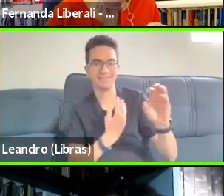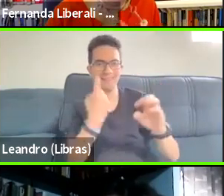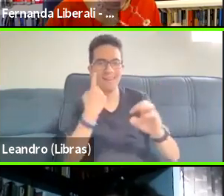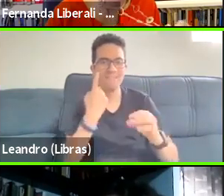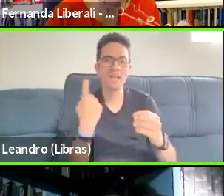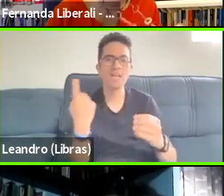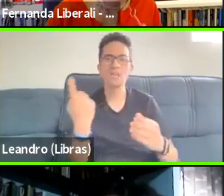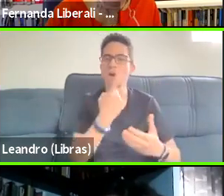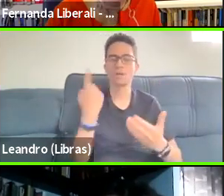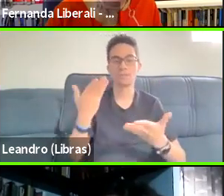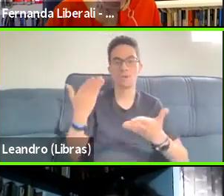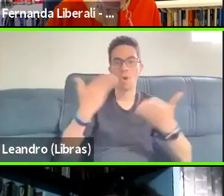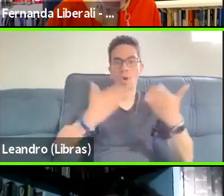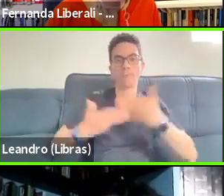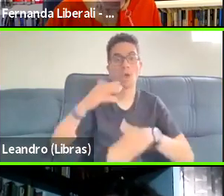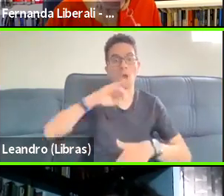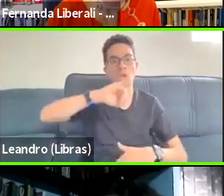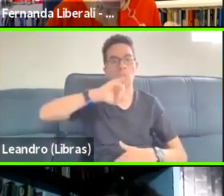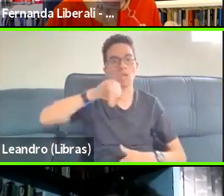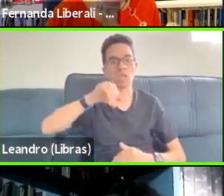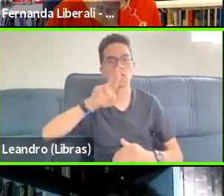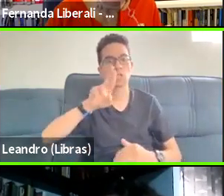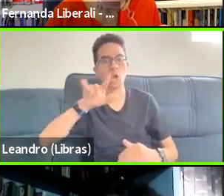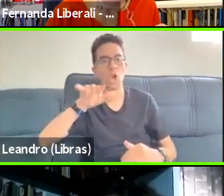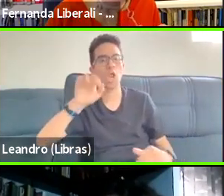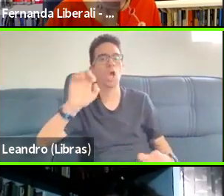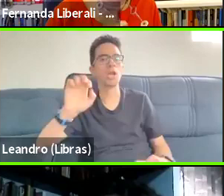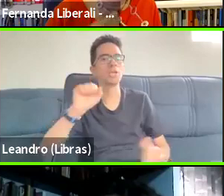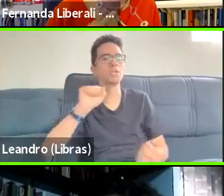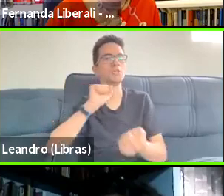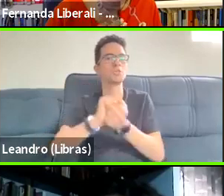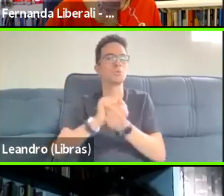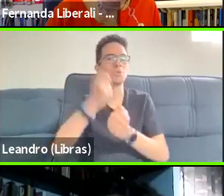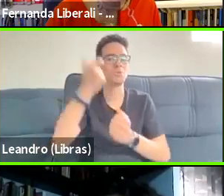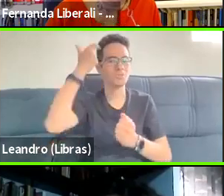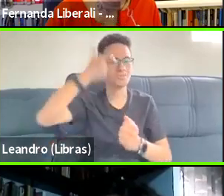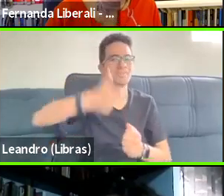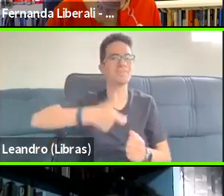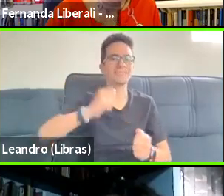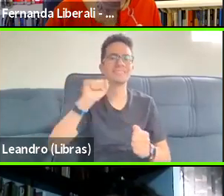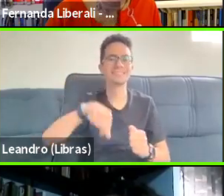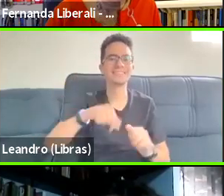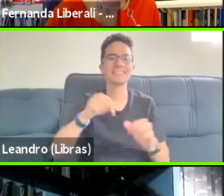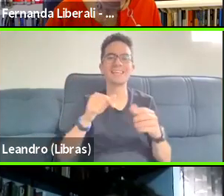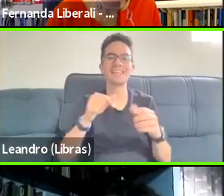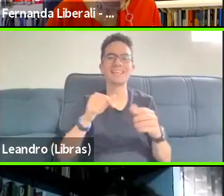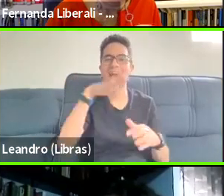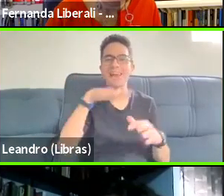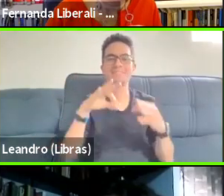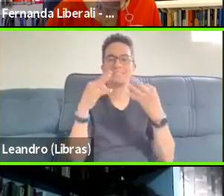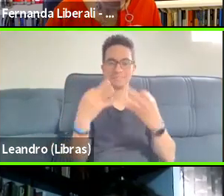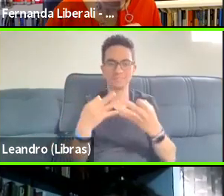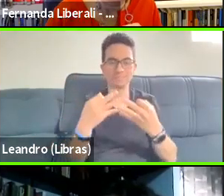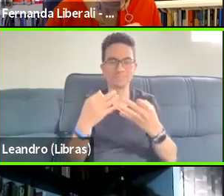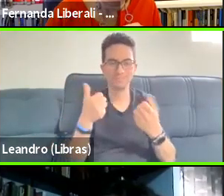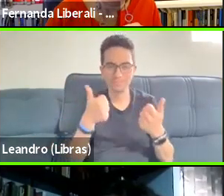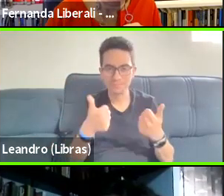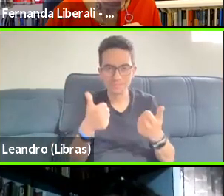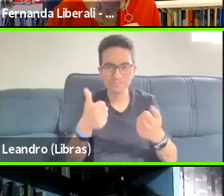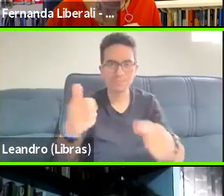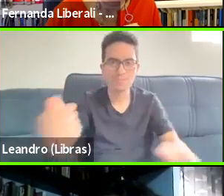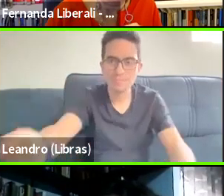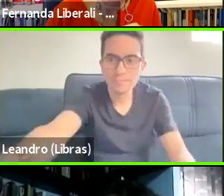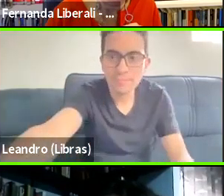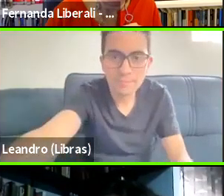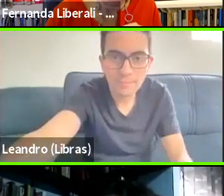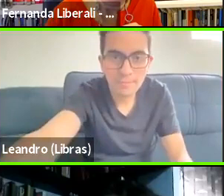uh, in our family. Um, you know, uh, I ended up doing birding with Nora. I grew up in a city and when